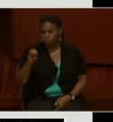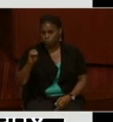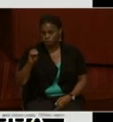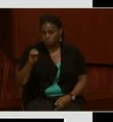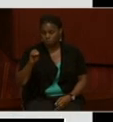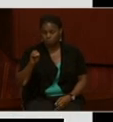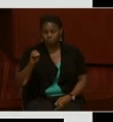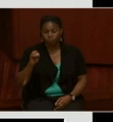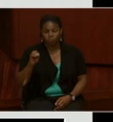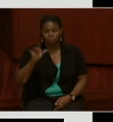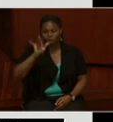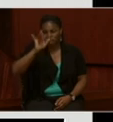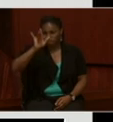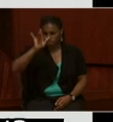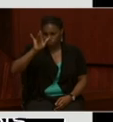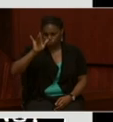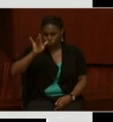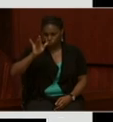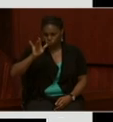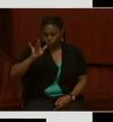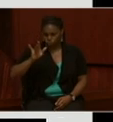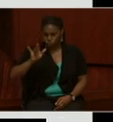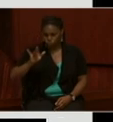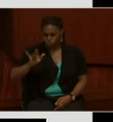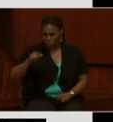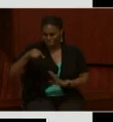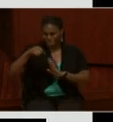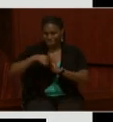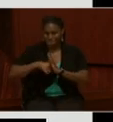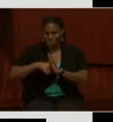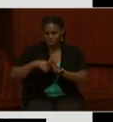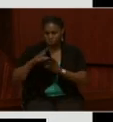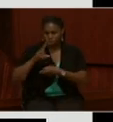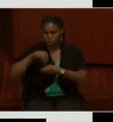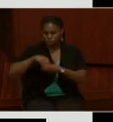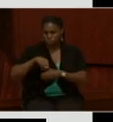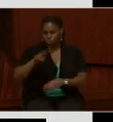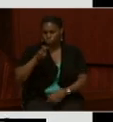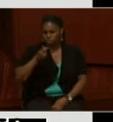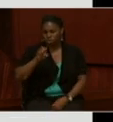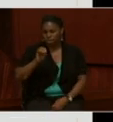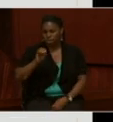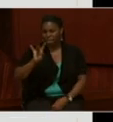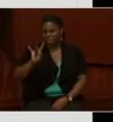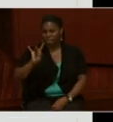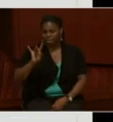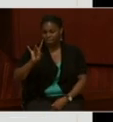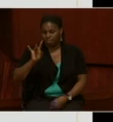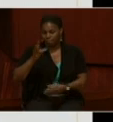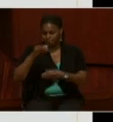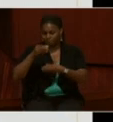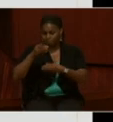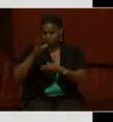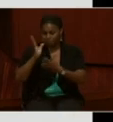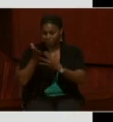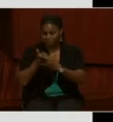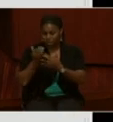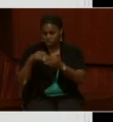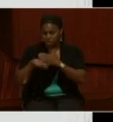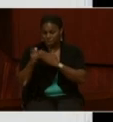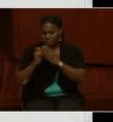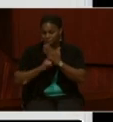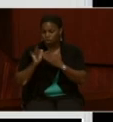And you can scroll down here. Details. Includes 208 files described in the catalog. Click on that.